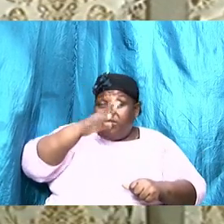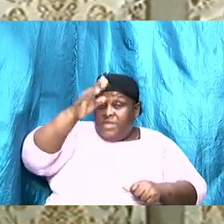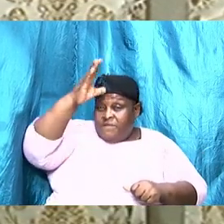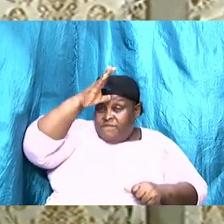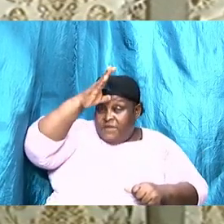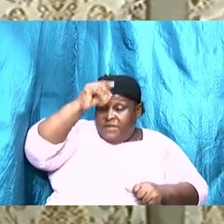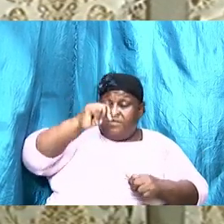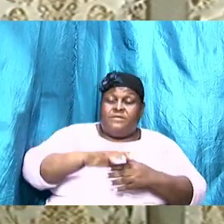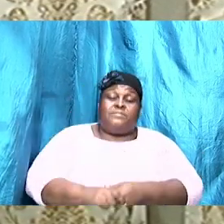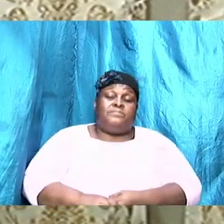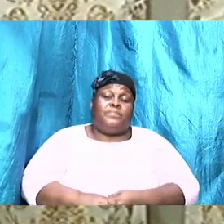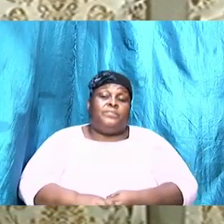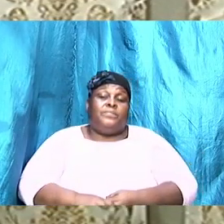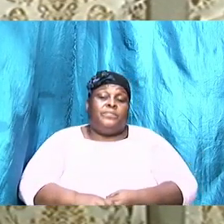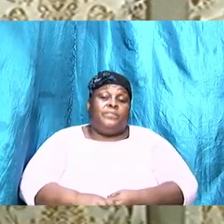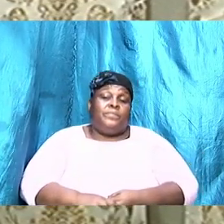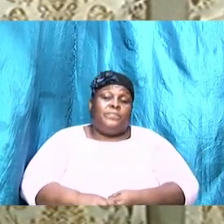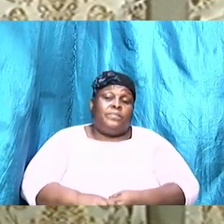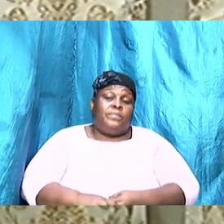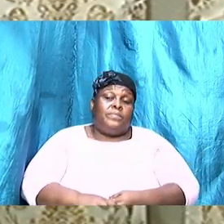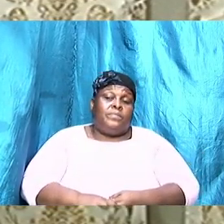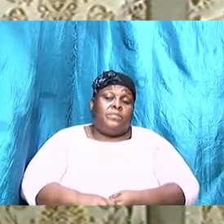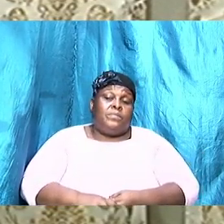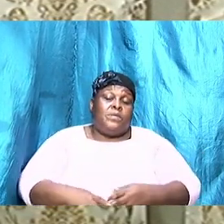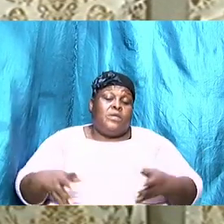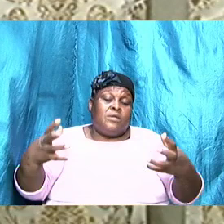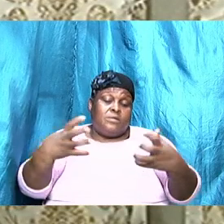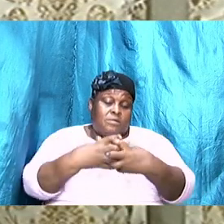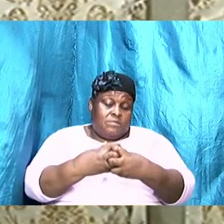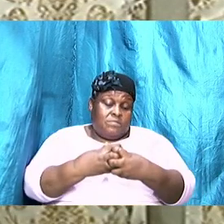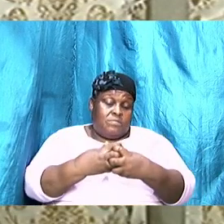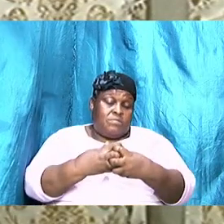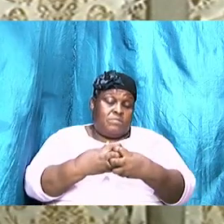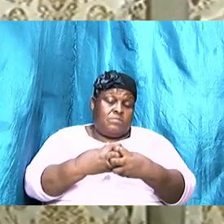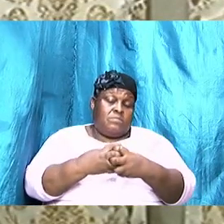man and then he cleaves to his wife